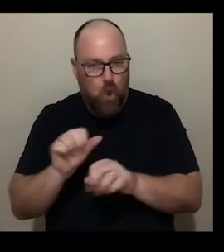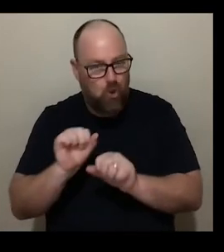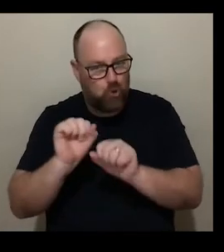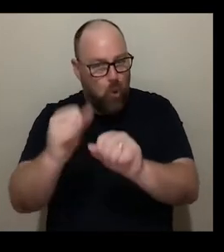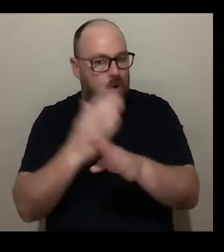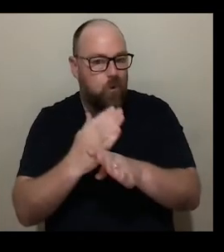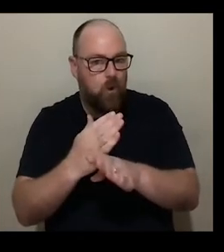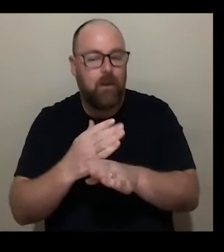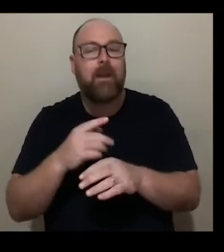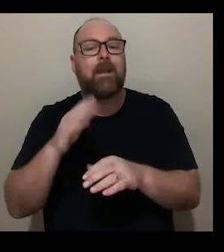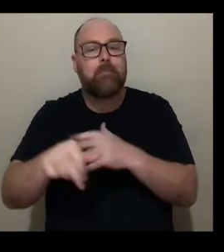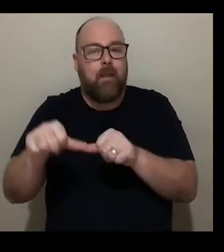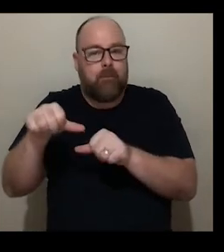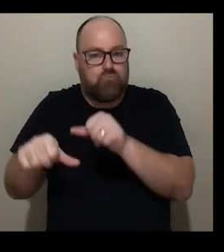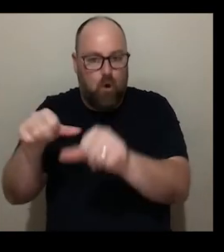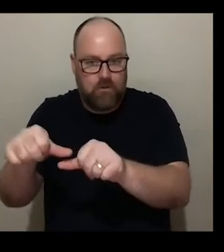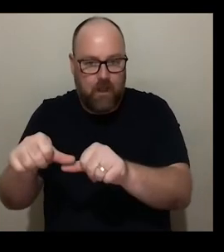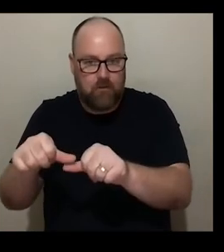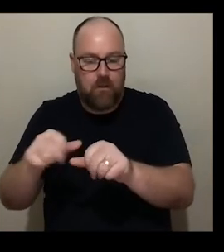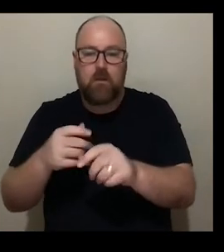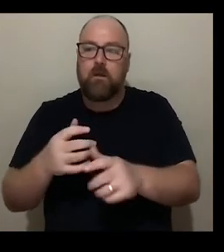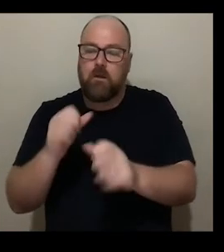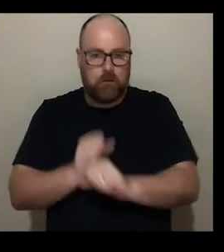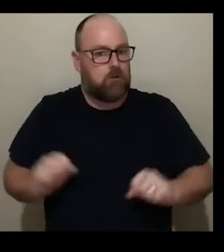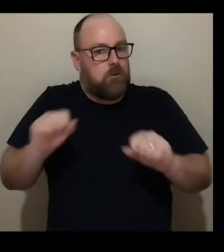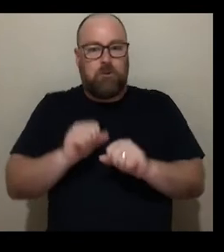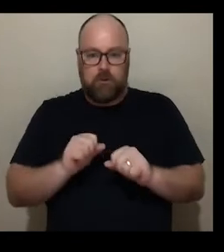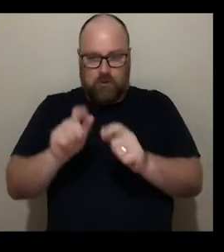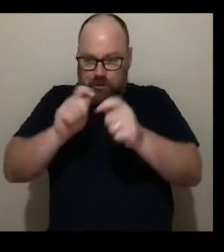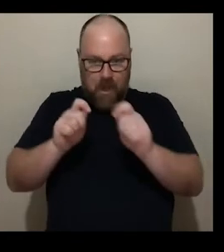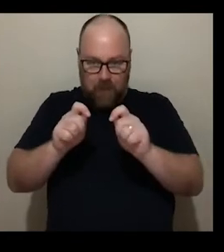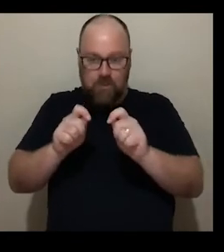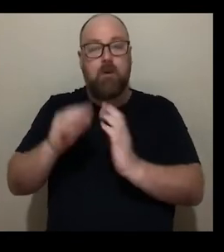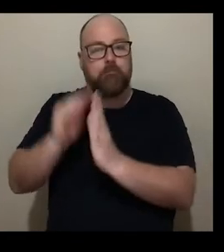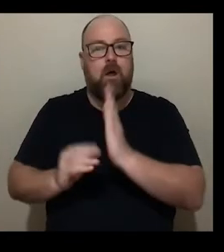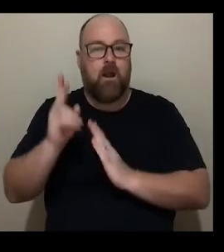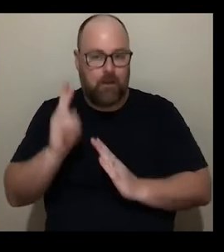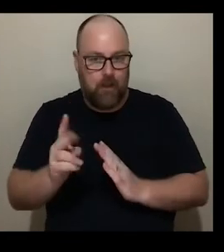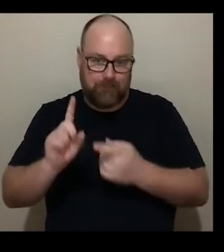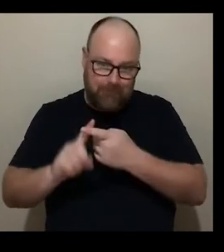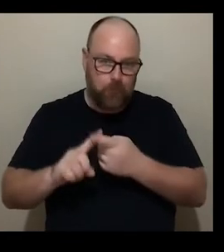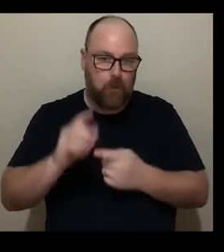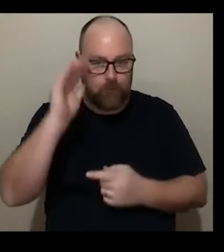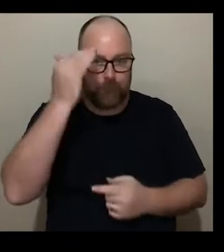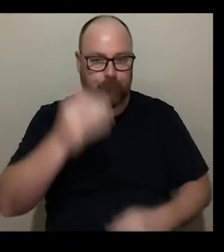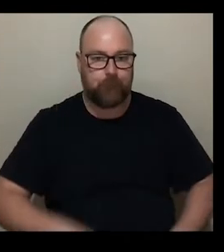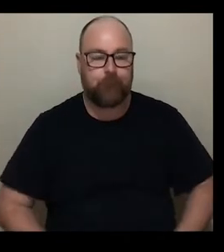competitive process go back in regather re-change do whatever you need to do and carry on